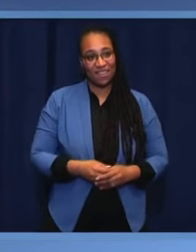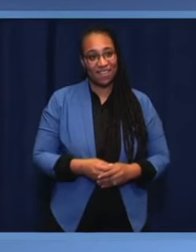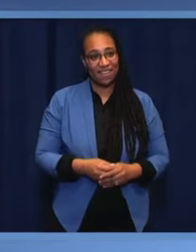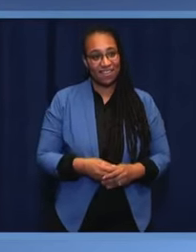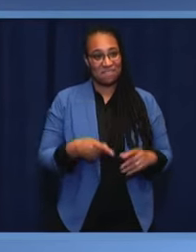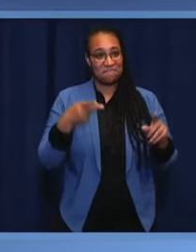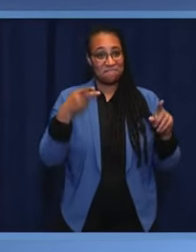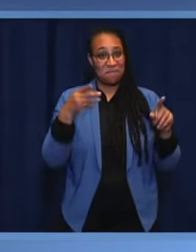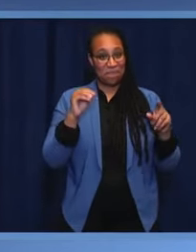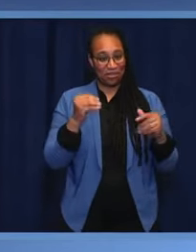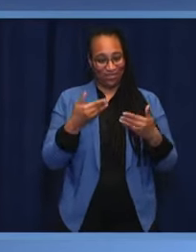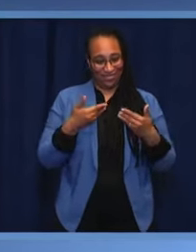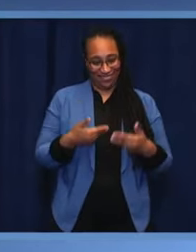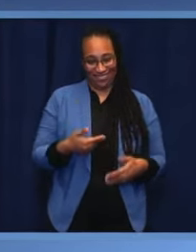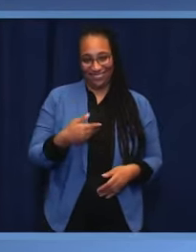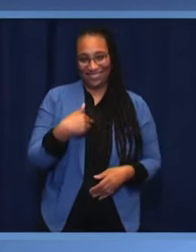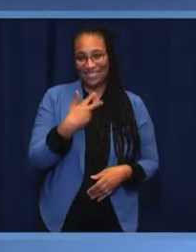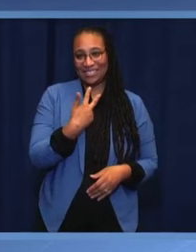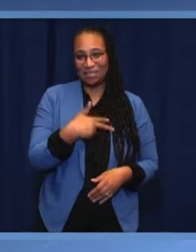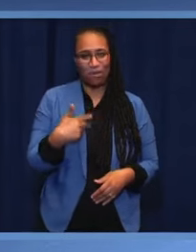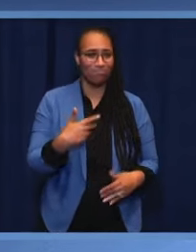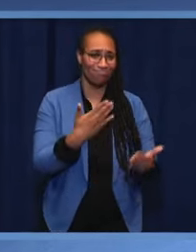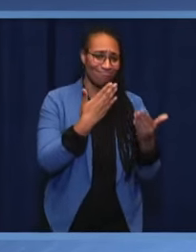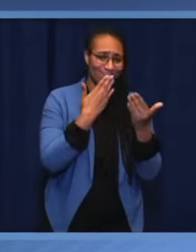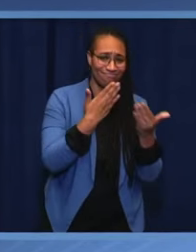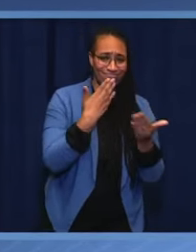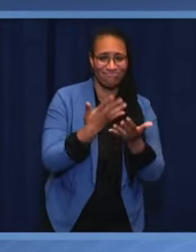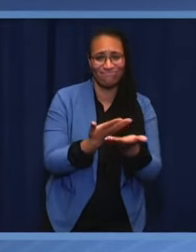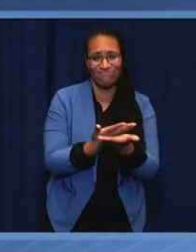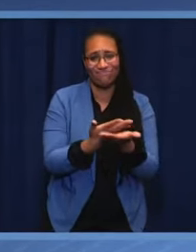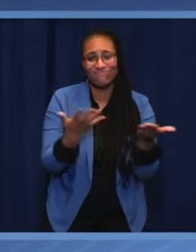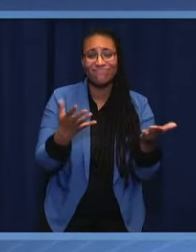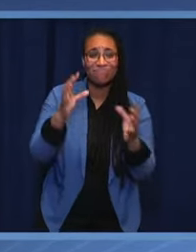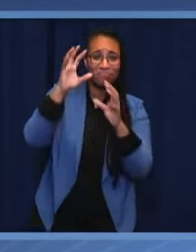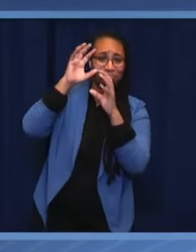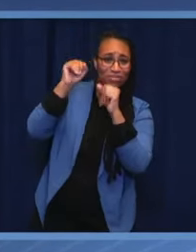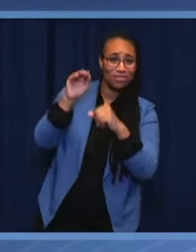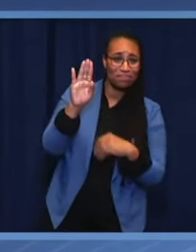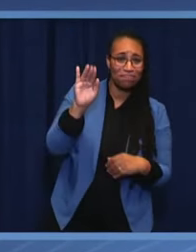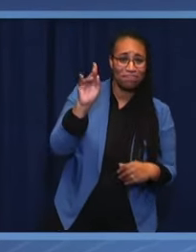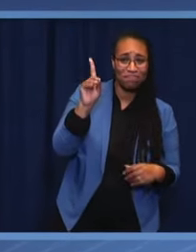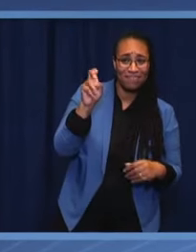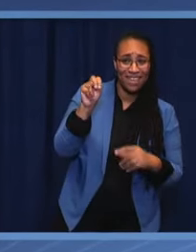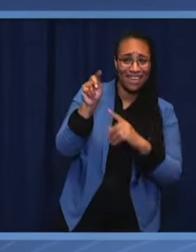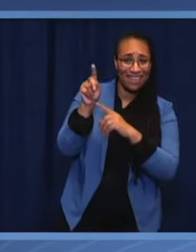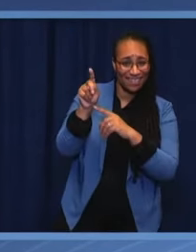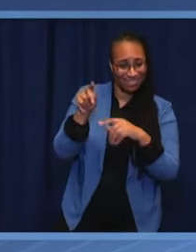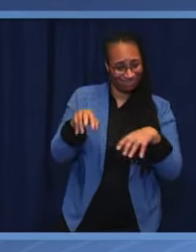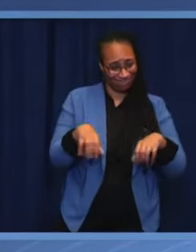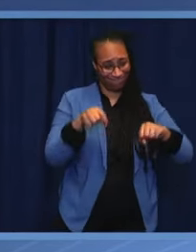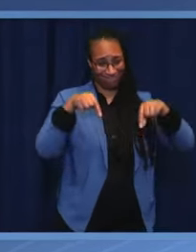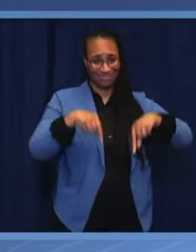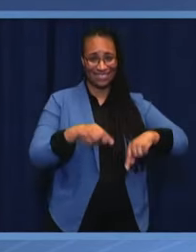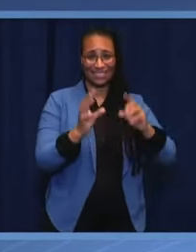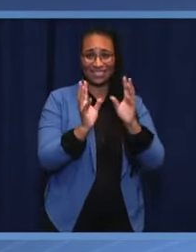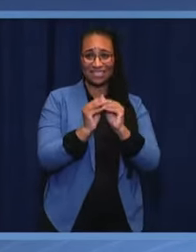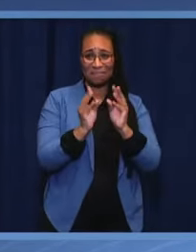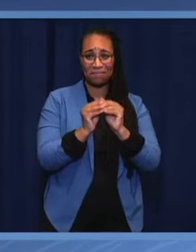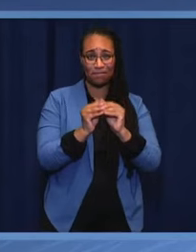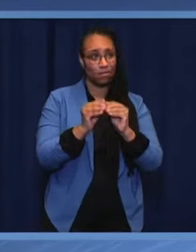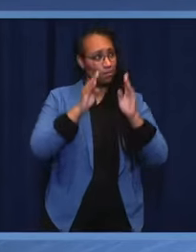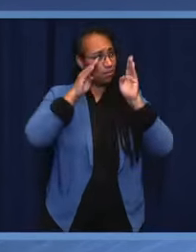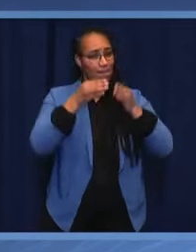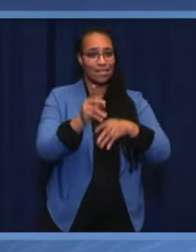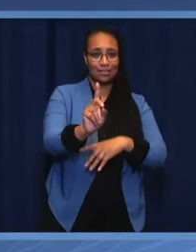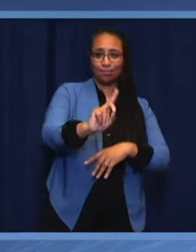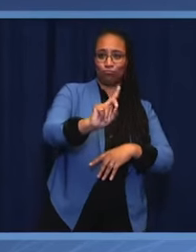Thank you, Mr. President, for hosting this second Summit for Democracy. It is great to see all of you and thank you for